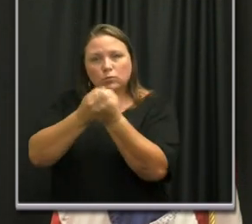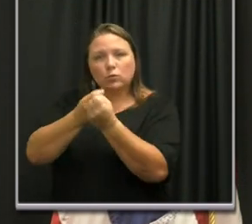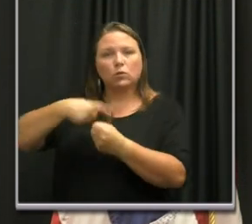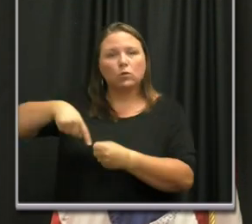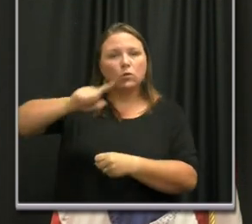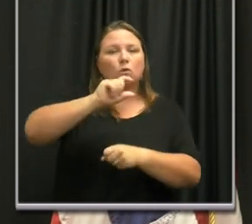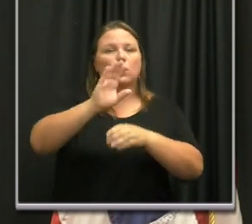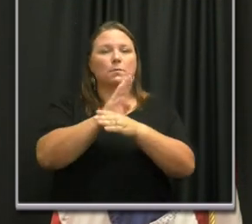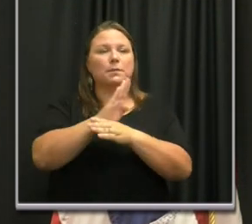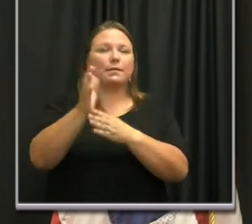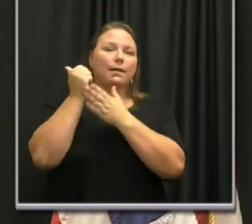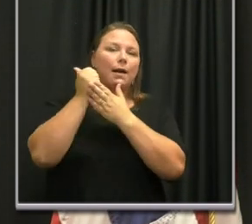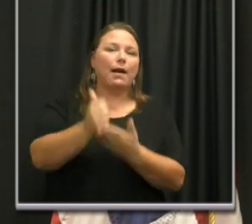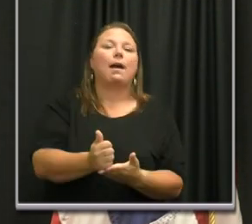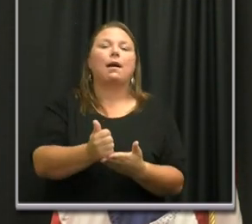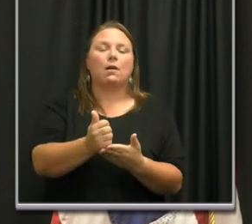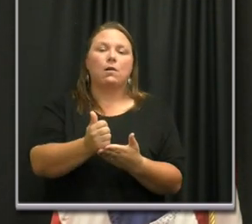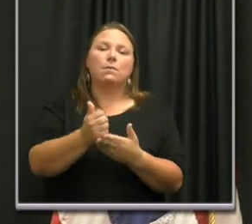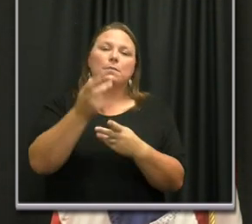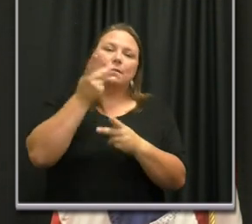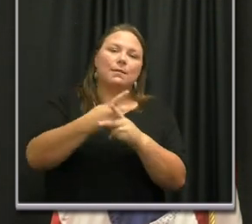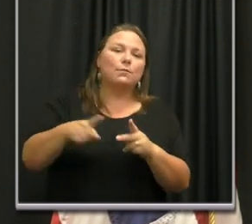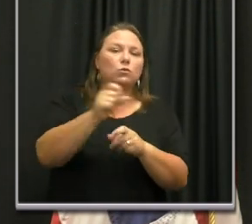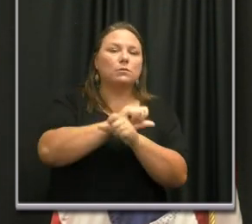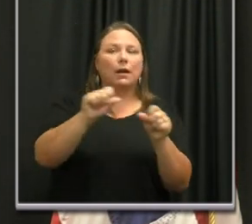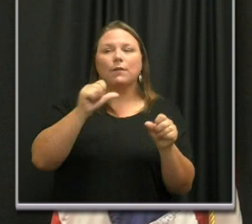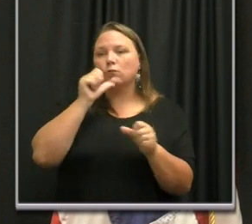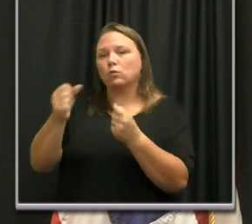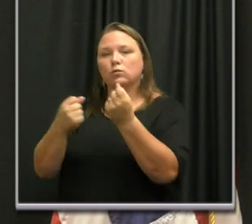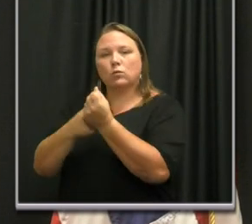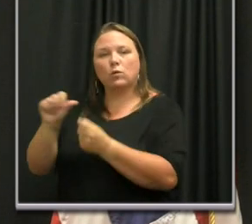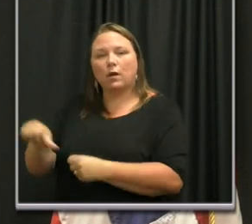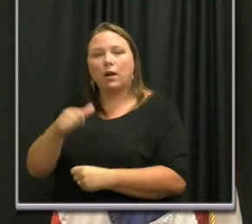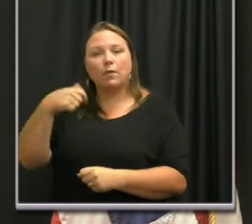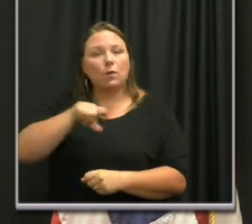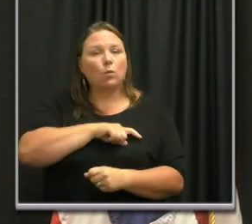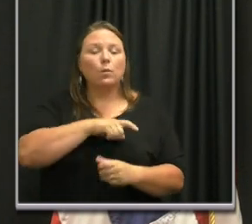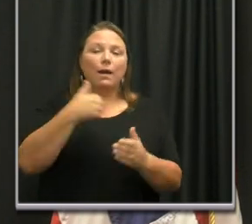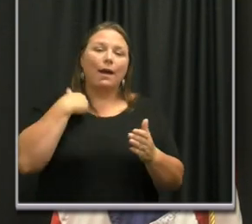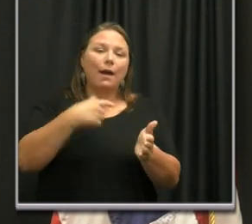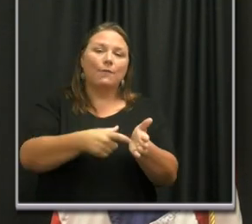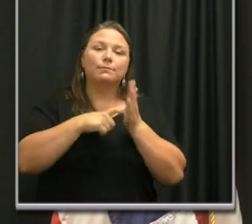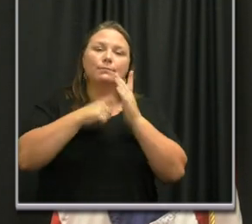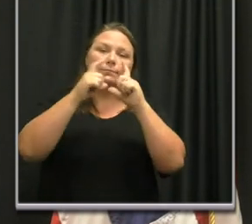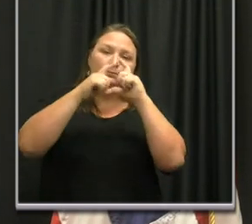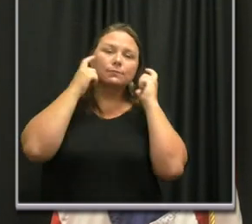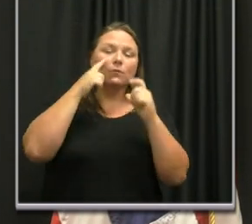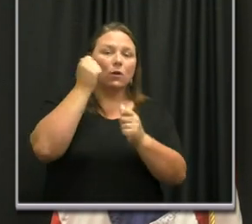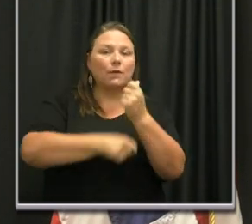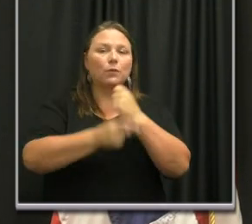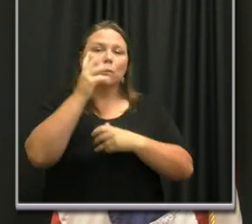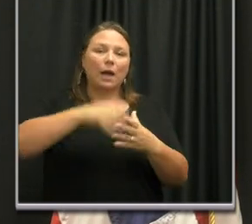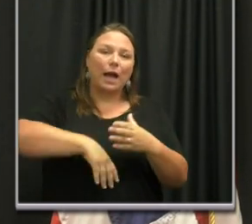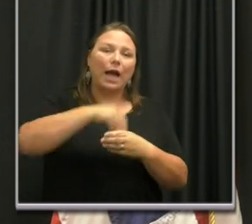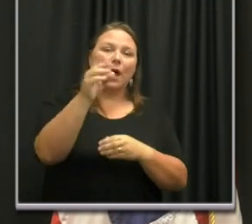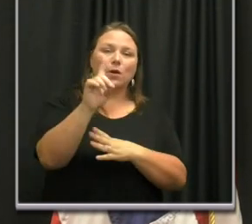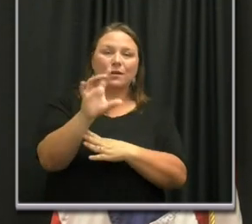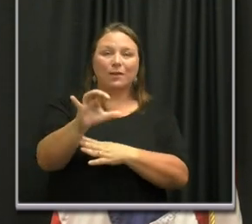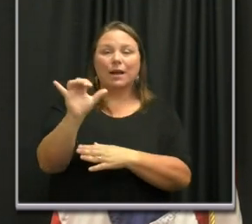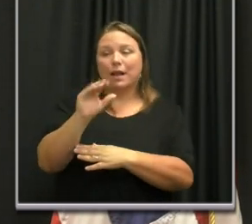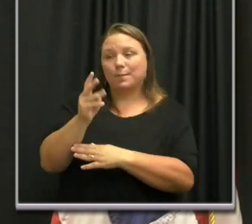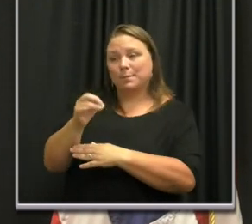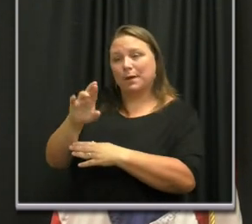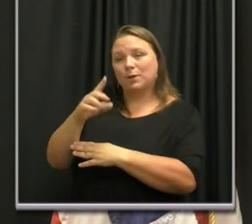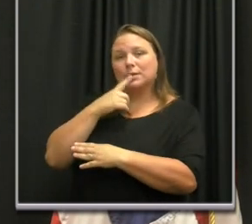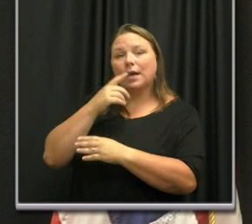to keep you safe, and don't support those that don't. We have a mask mandate for everyone who goes out in Davidson County, and as the mayor said,